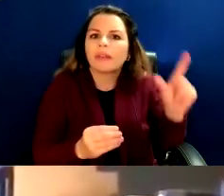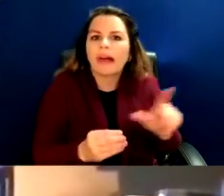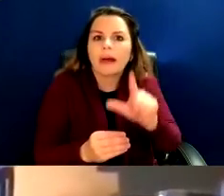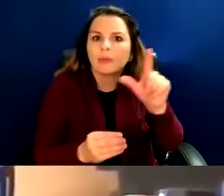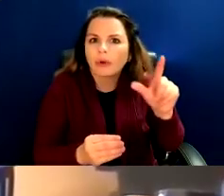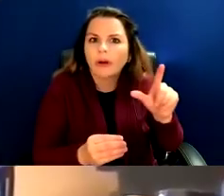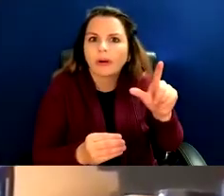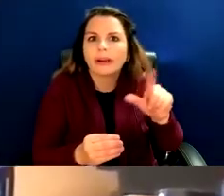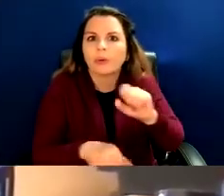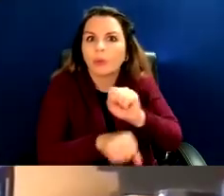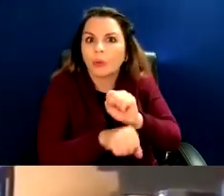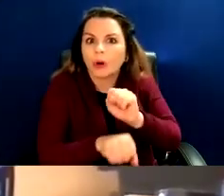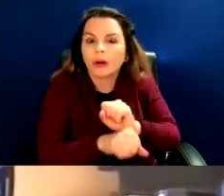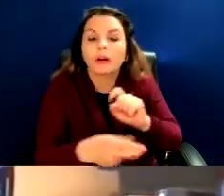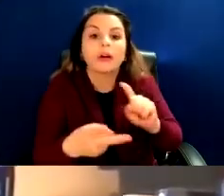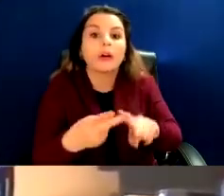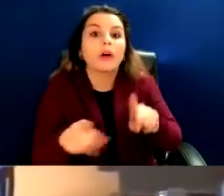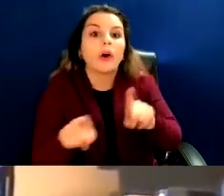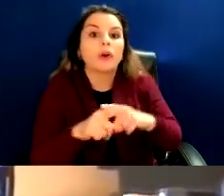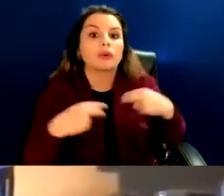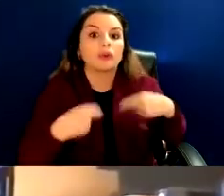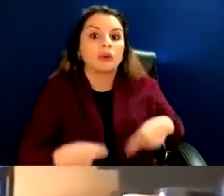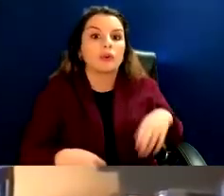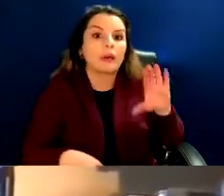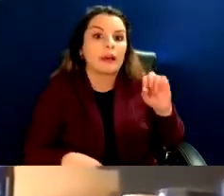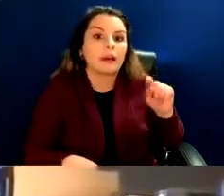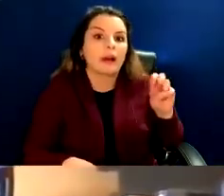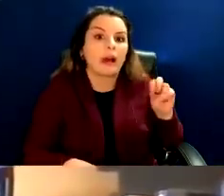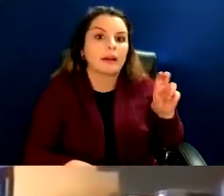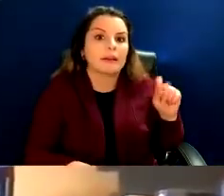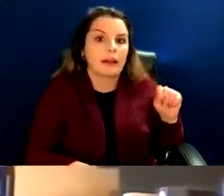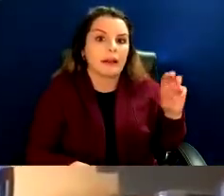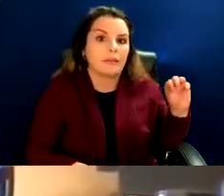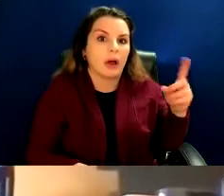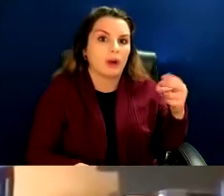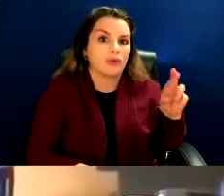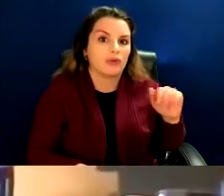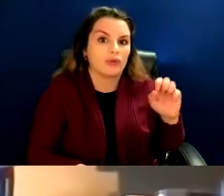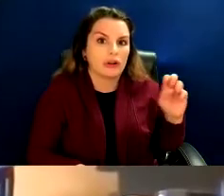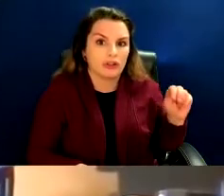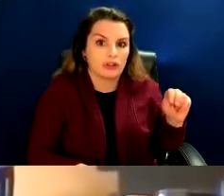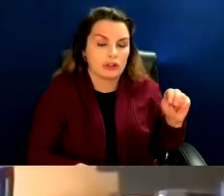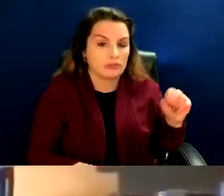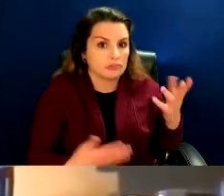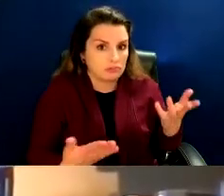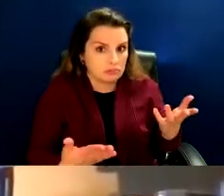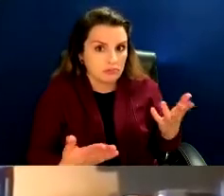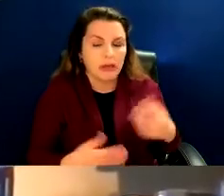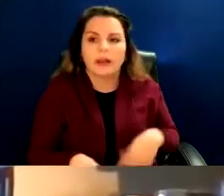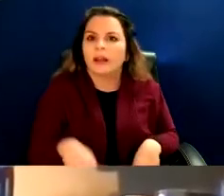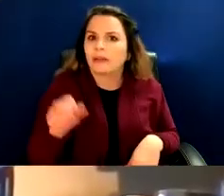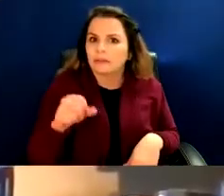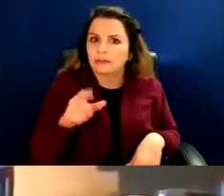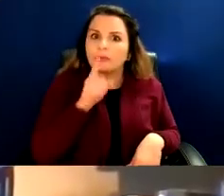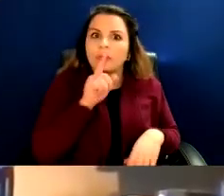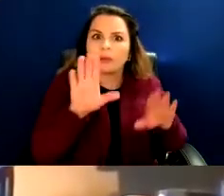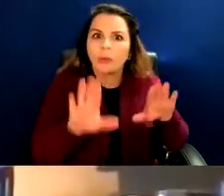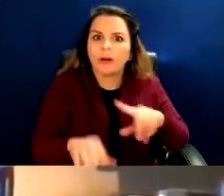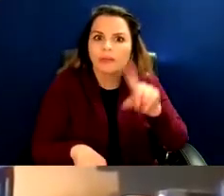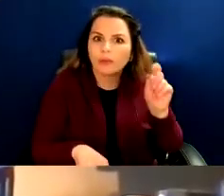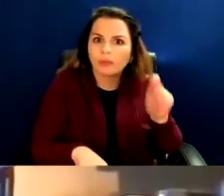as we continue to think about the challenges that you outlined in your talk? It's really fantastic. It's a great question.